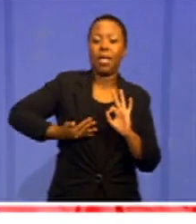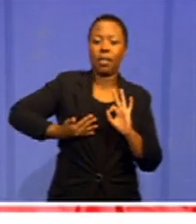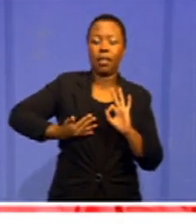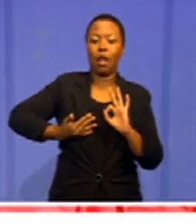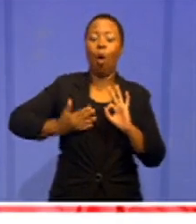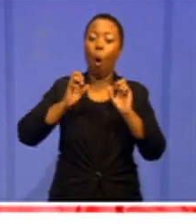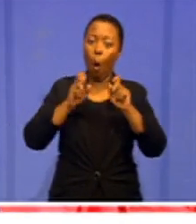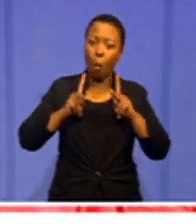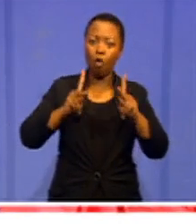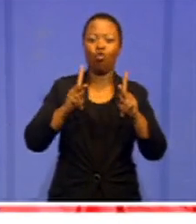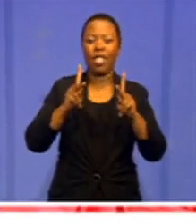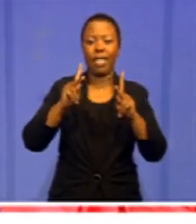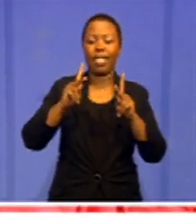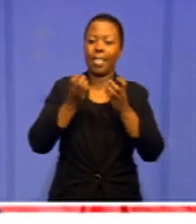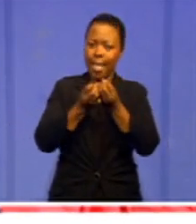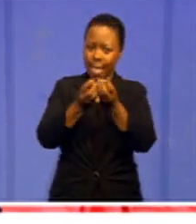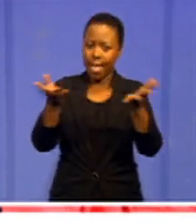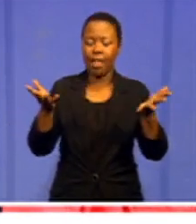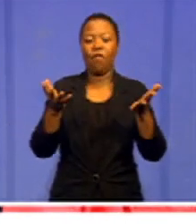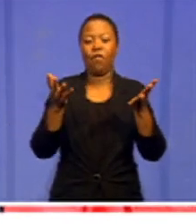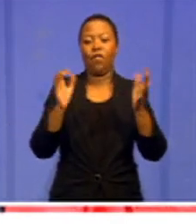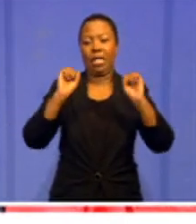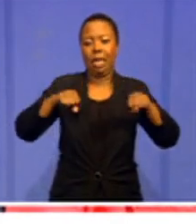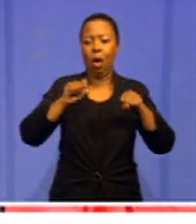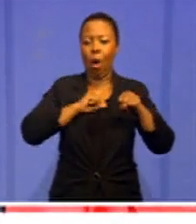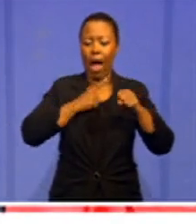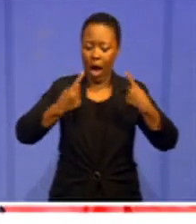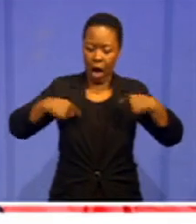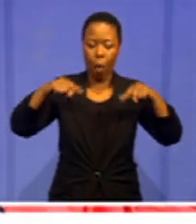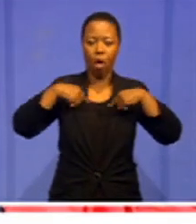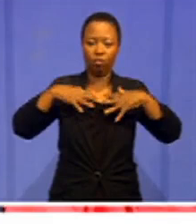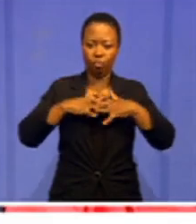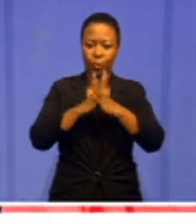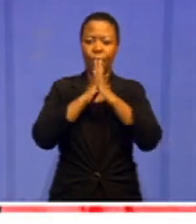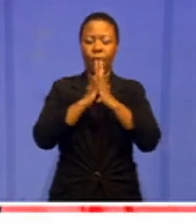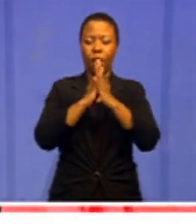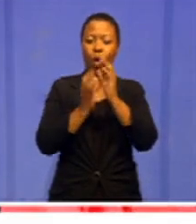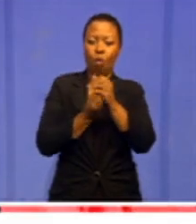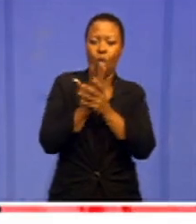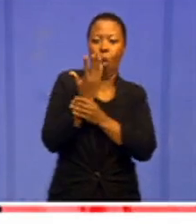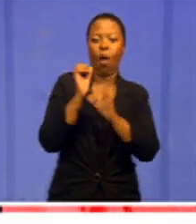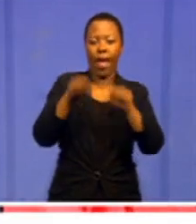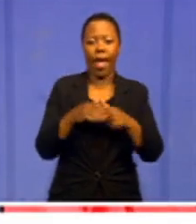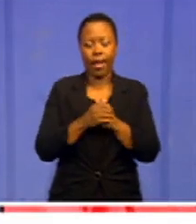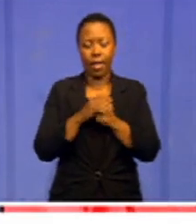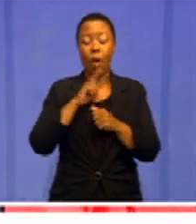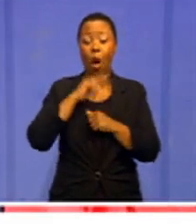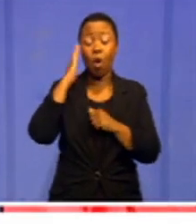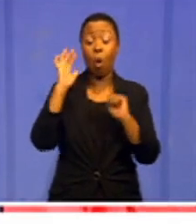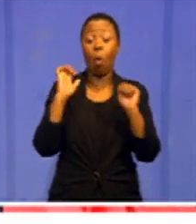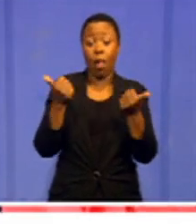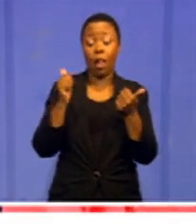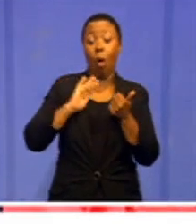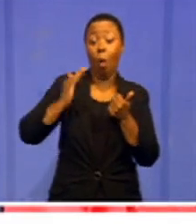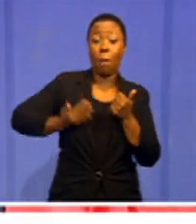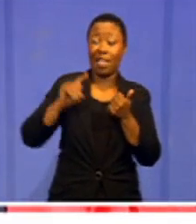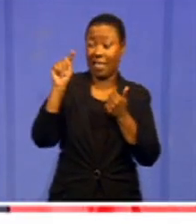to lead so that we can grow colossal movements. And we know that the women are caring. So, that's why we are